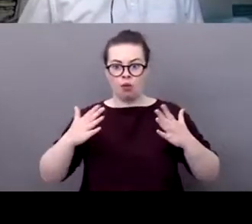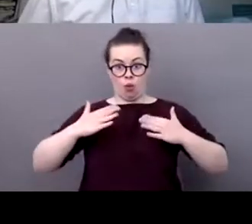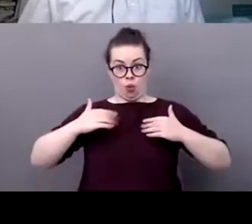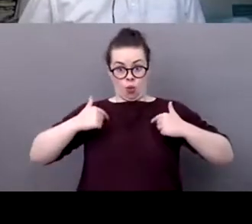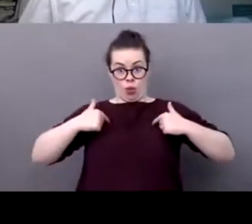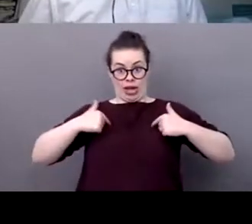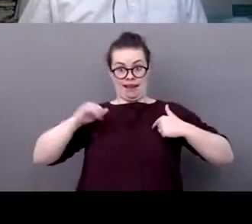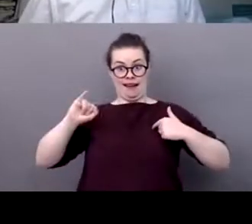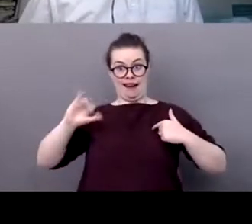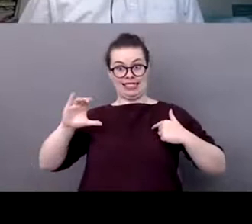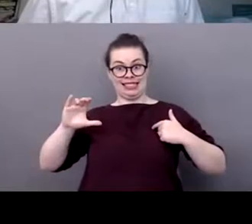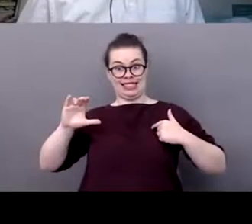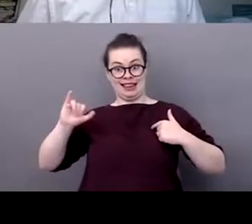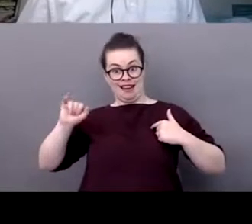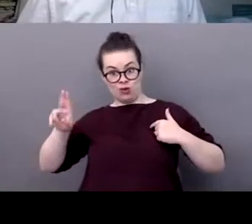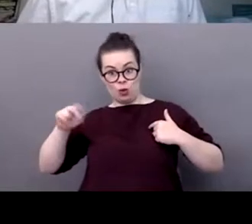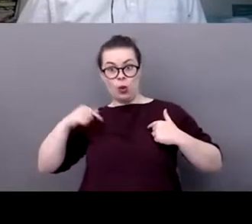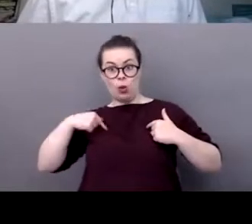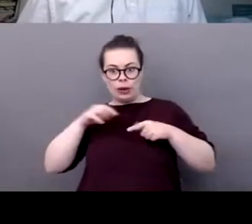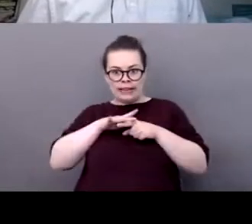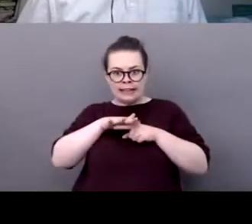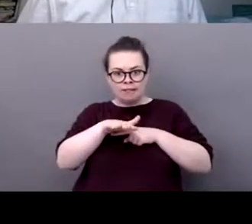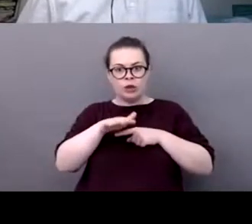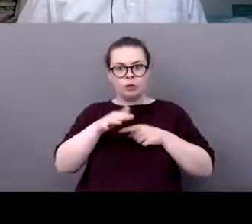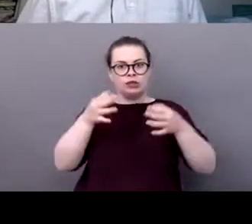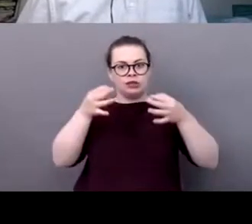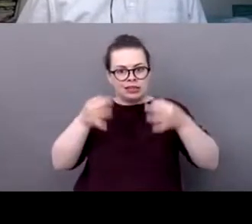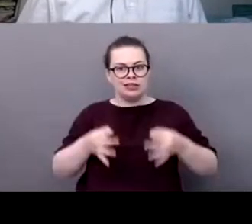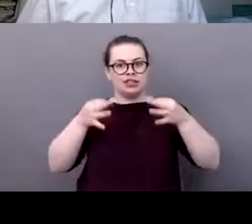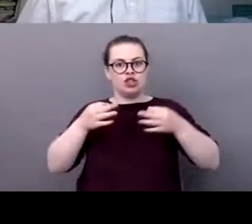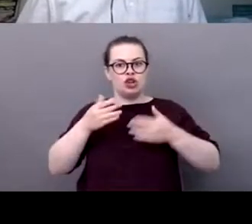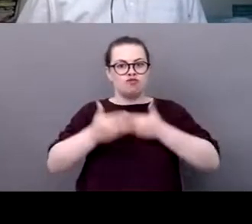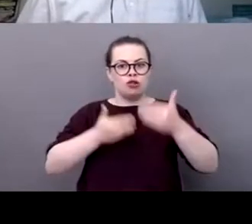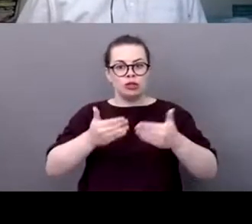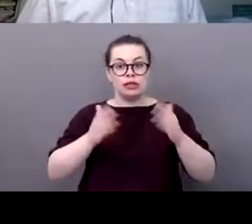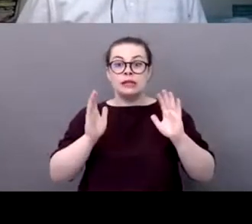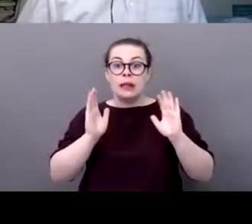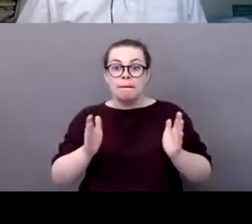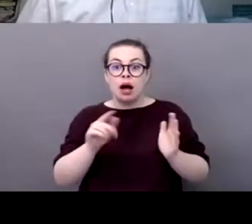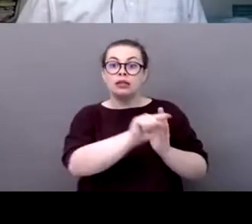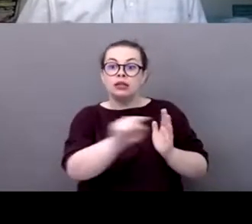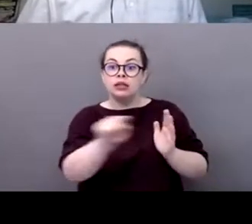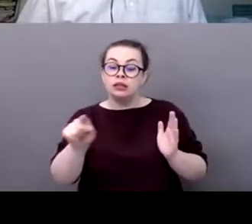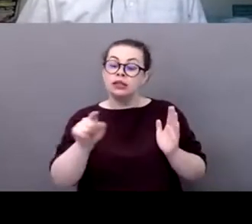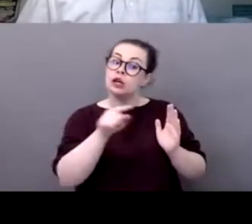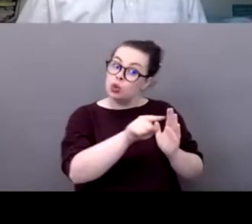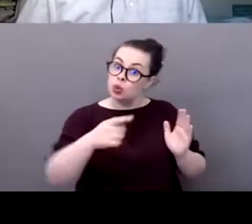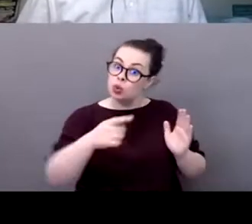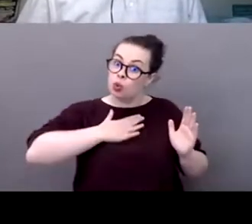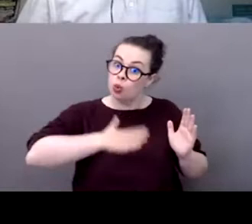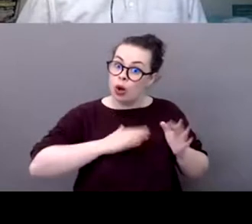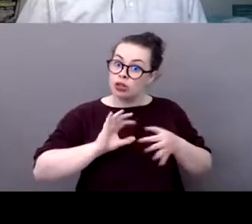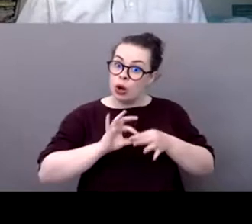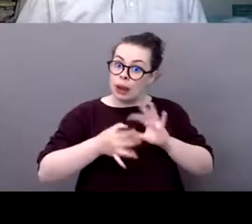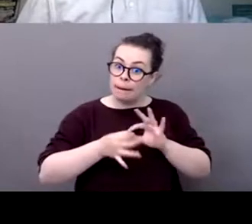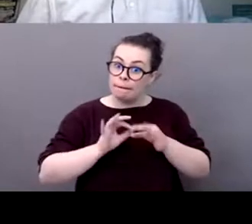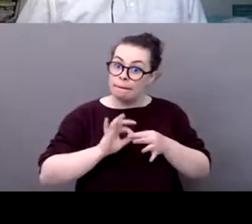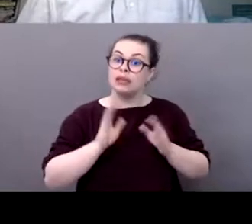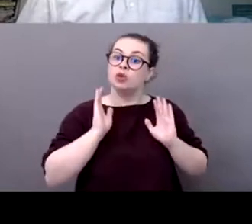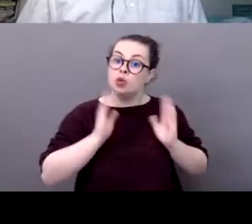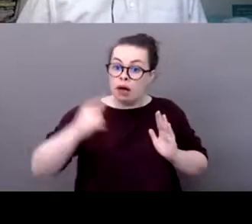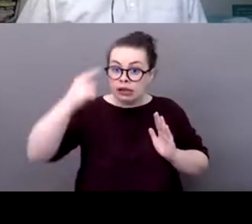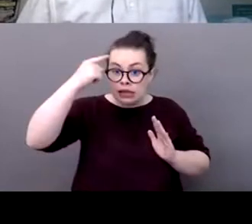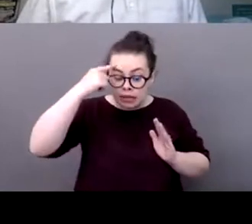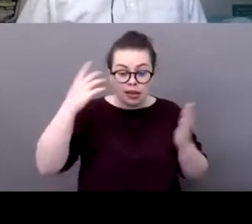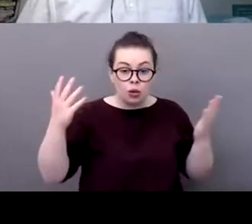specific elements related to the natural component they had already a lot of elements related to pollution climate change but we strengthened the